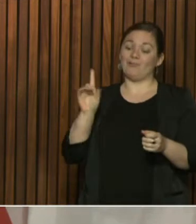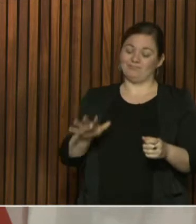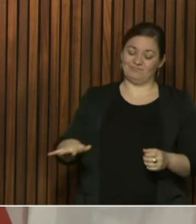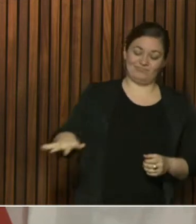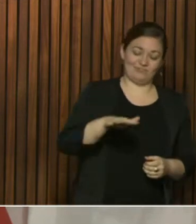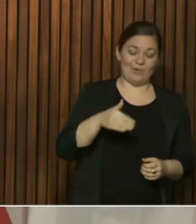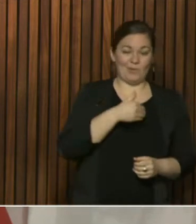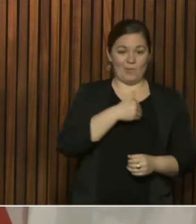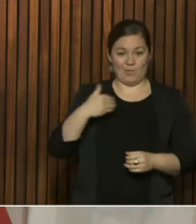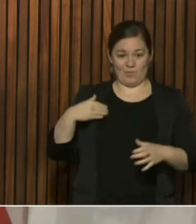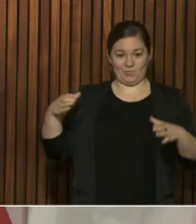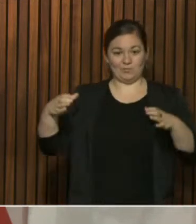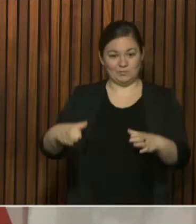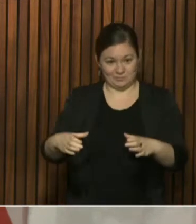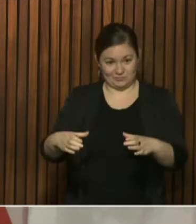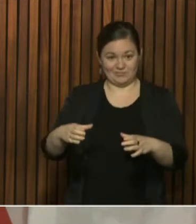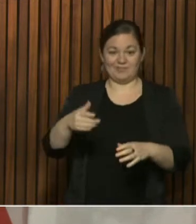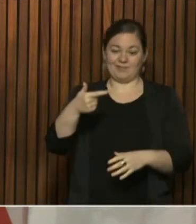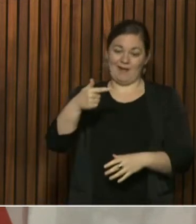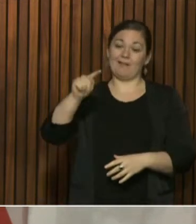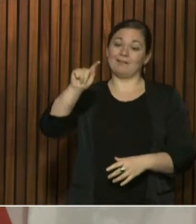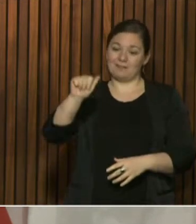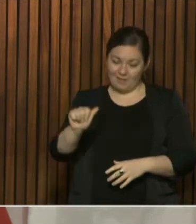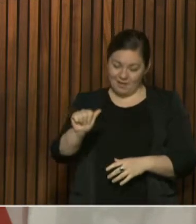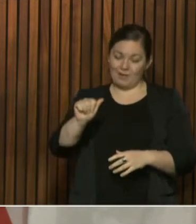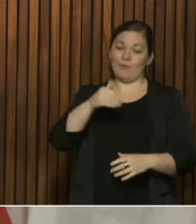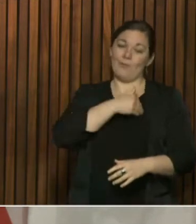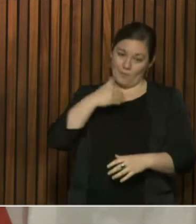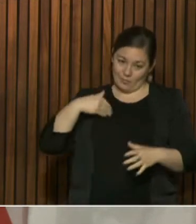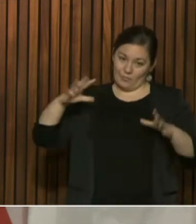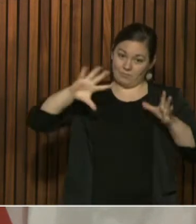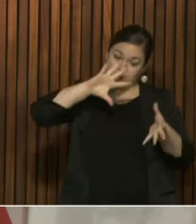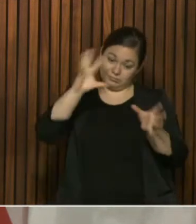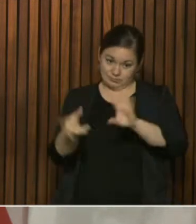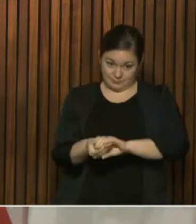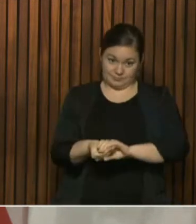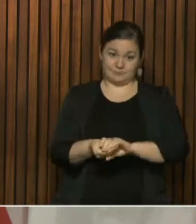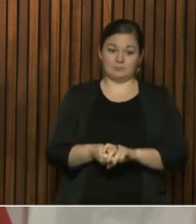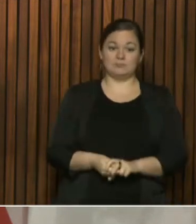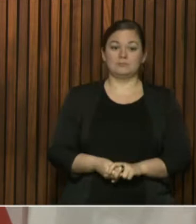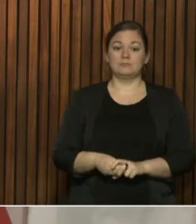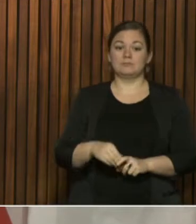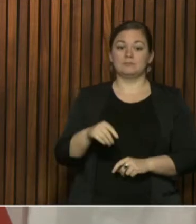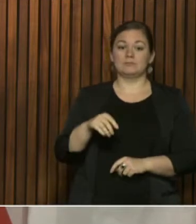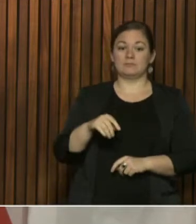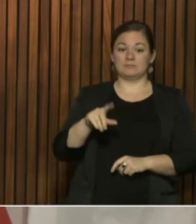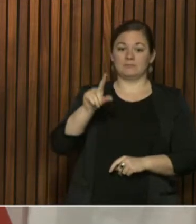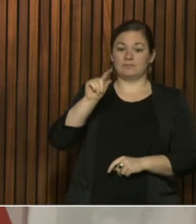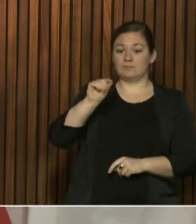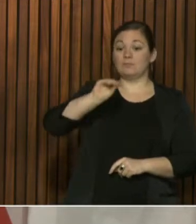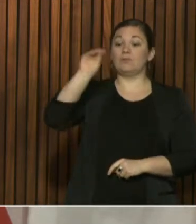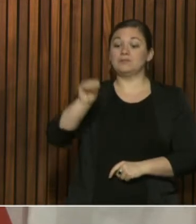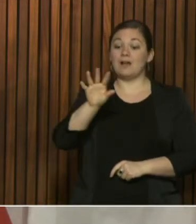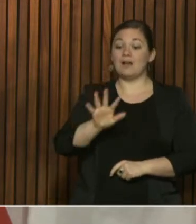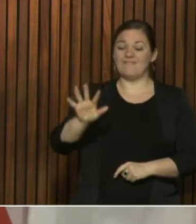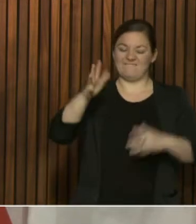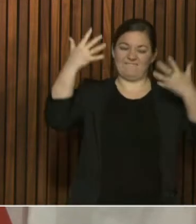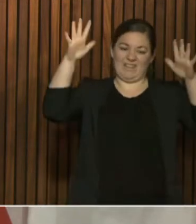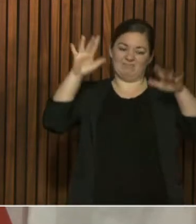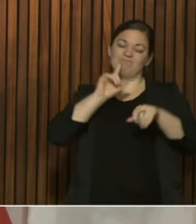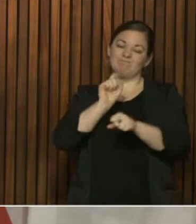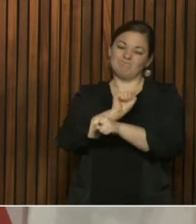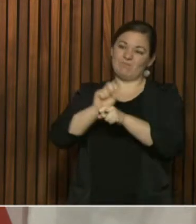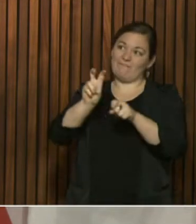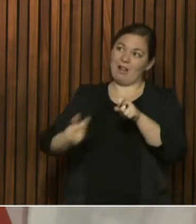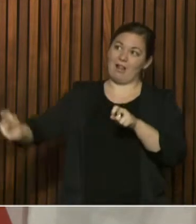Of all the cases, about 20% had travelled in the 14 days prior to becoming ill. 13% had a close contact